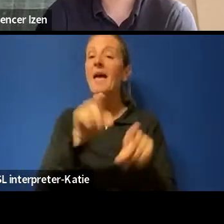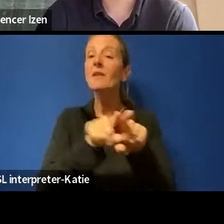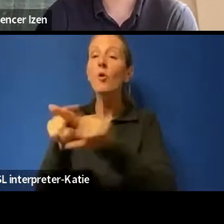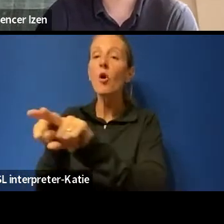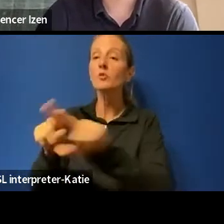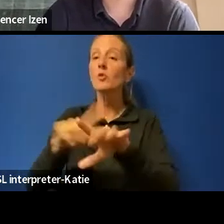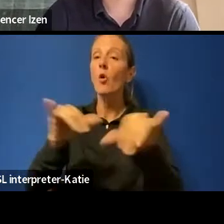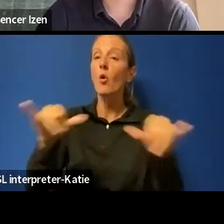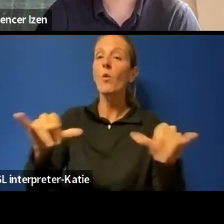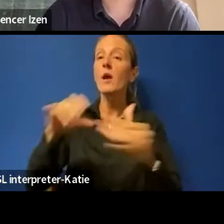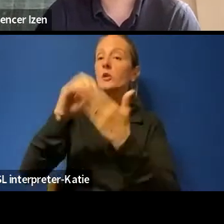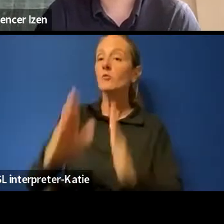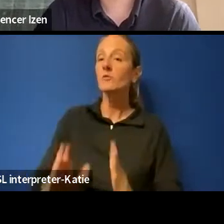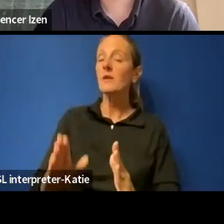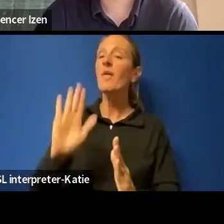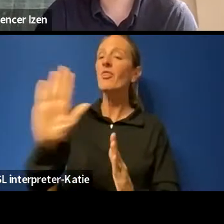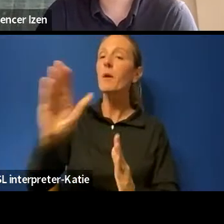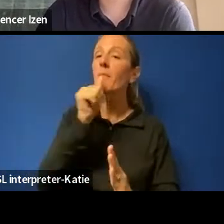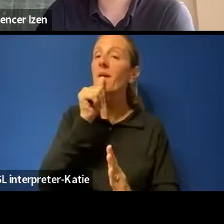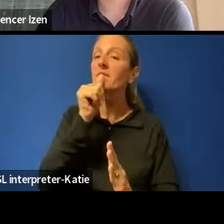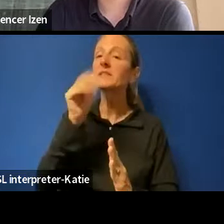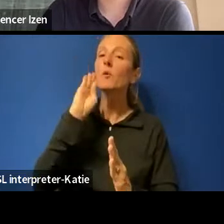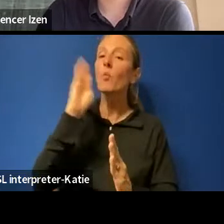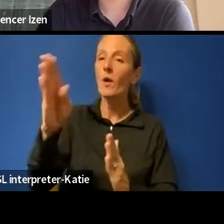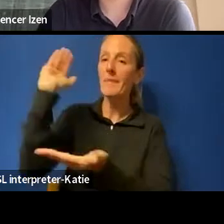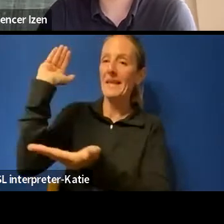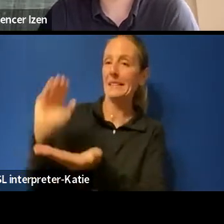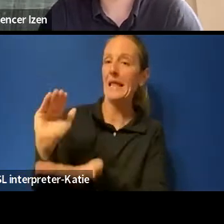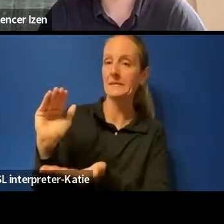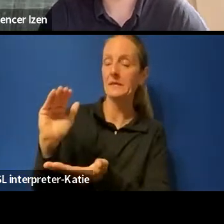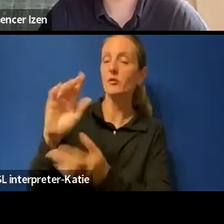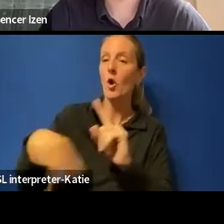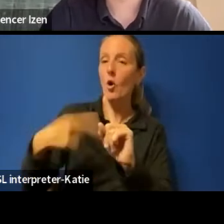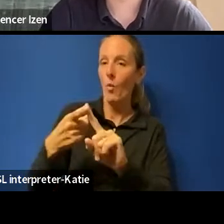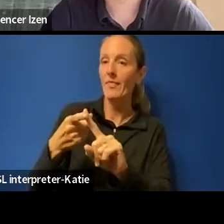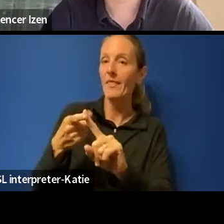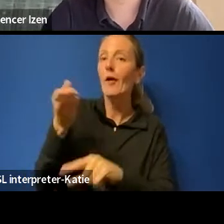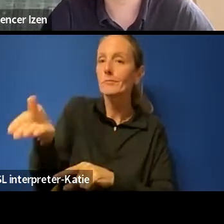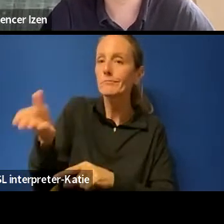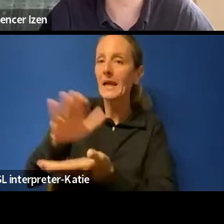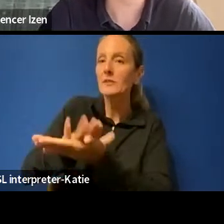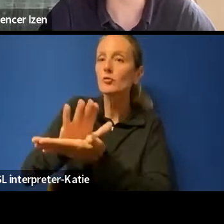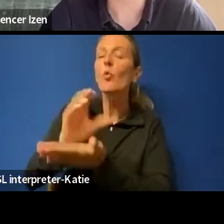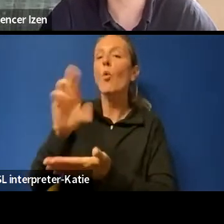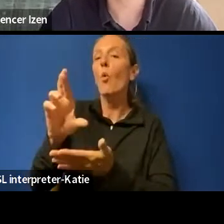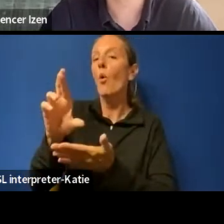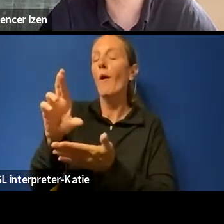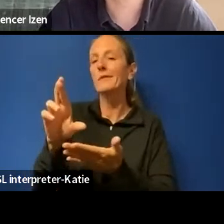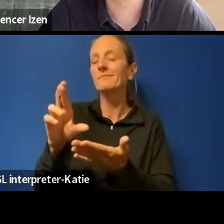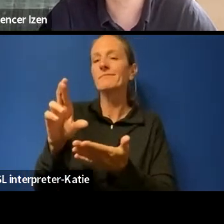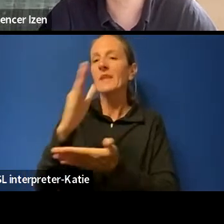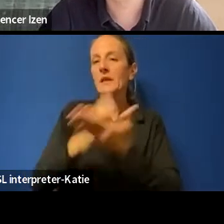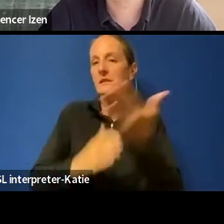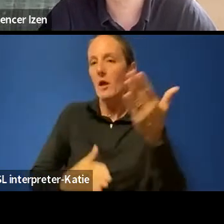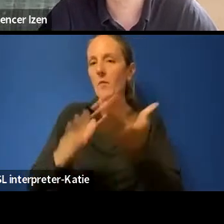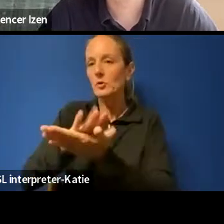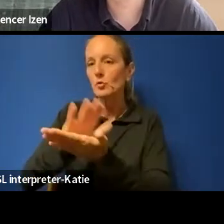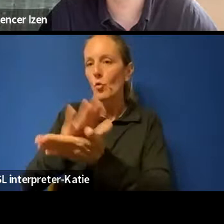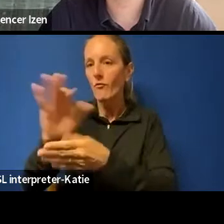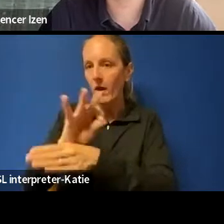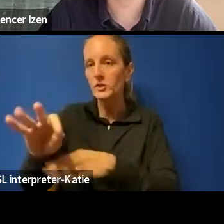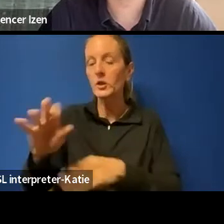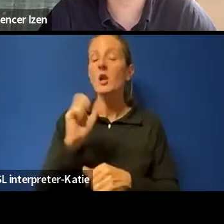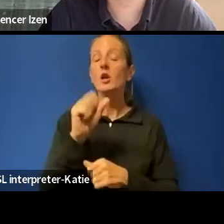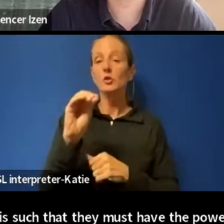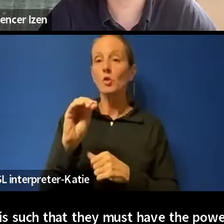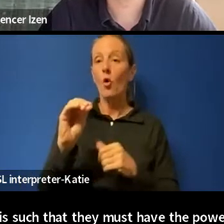lessened while they attend school or a school function. This reduced expectation of privacy, coupled with the need to protect students and provide